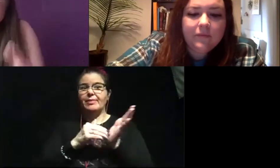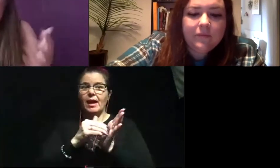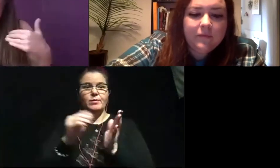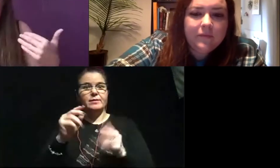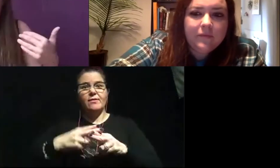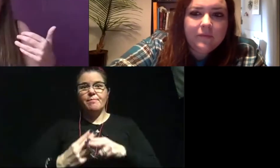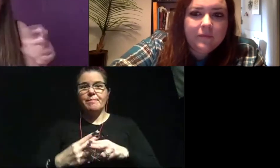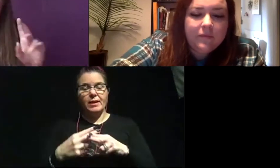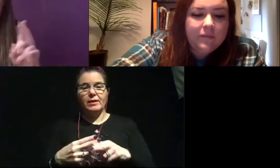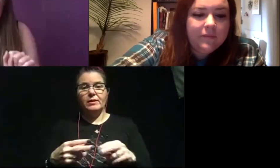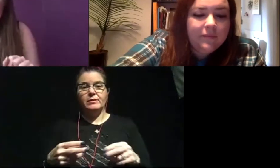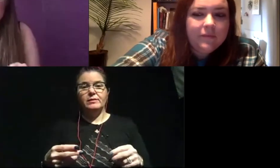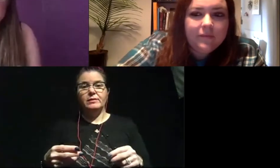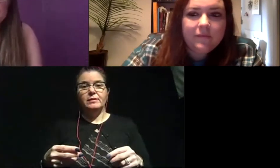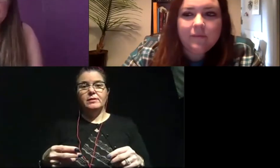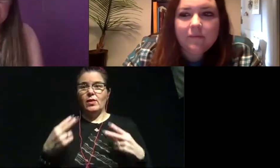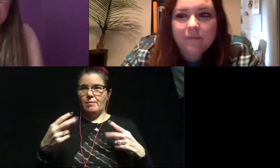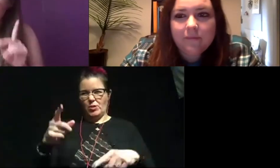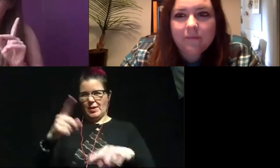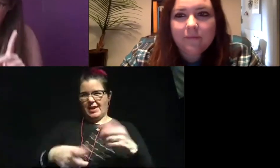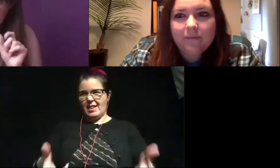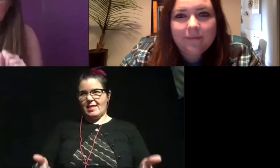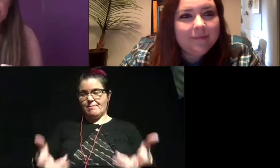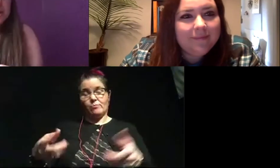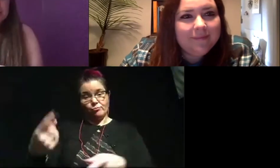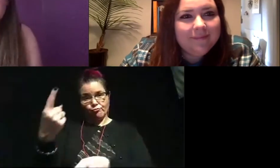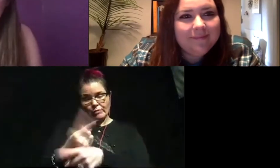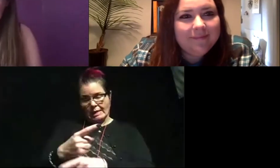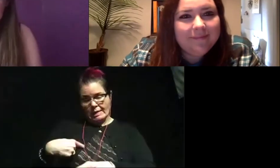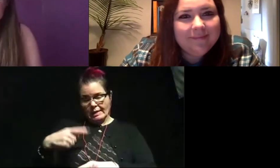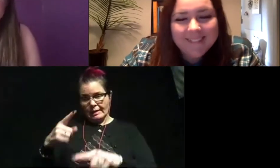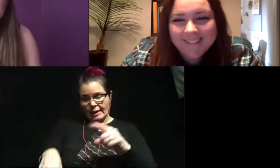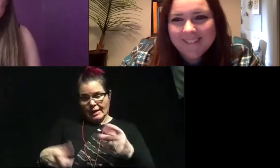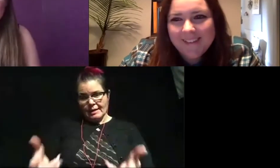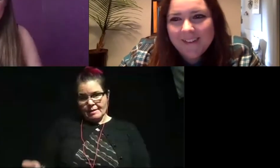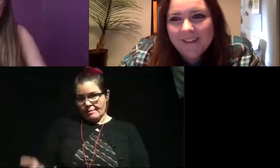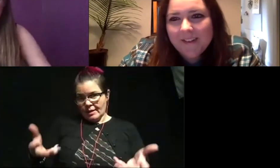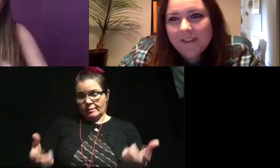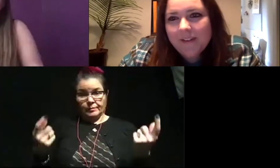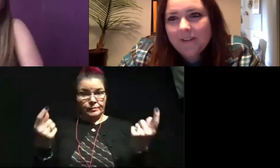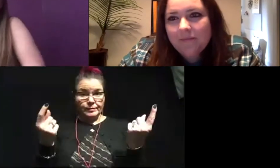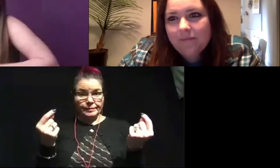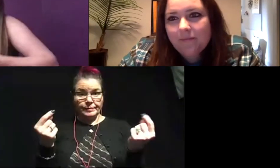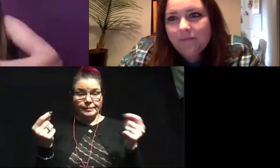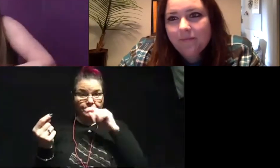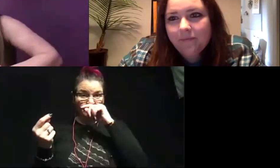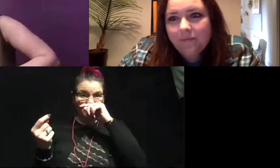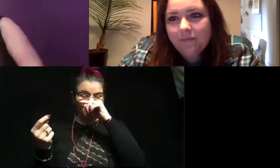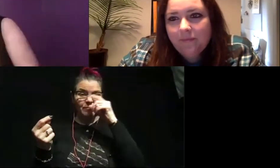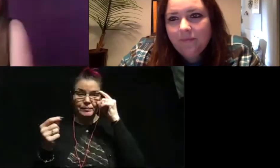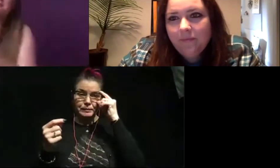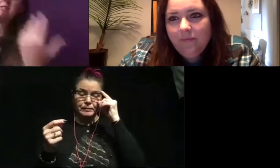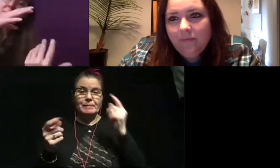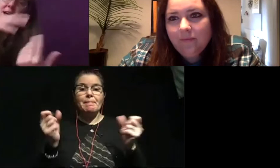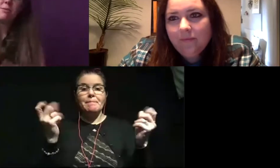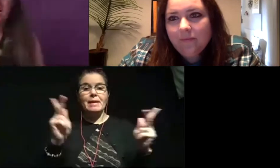And if you're looking at me saying, okay, I don't think you can pick up a thousand pounds. You were absolutely correct. I cannot. So what you do is you take a whole bunch of people,